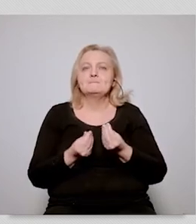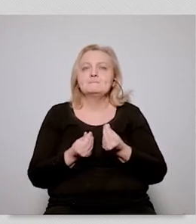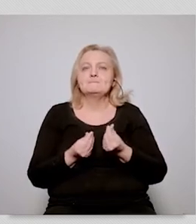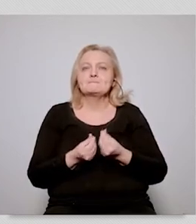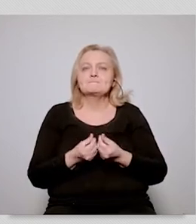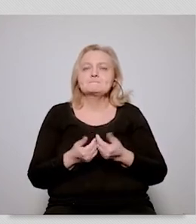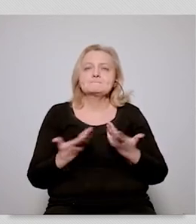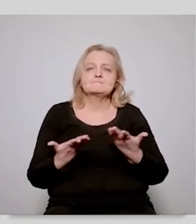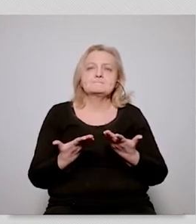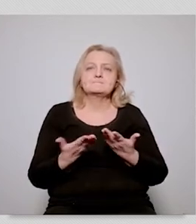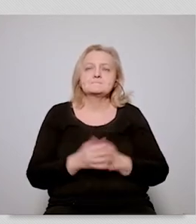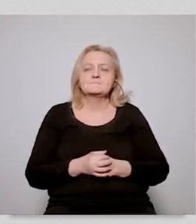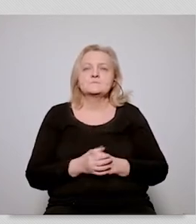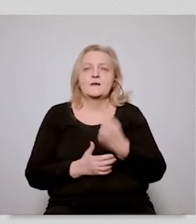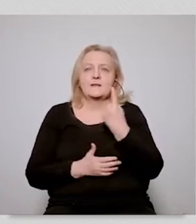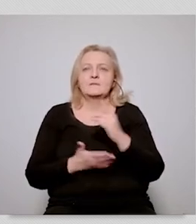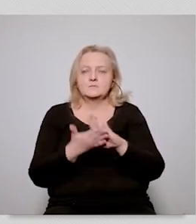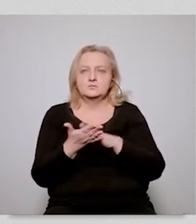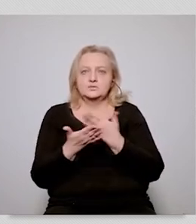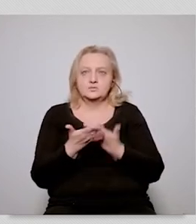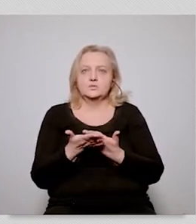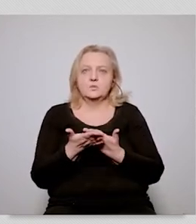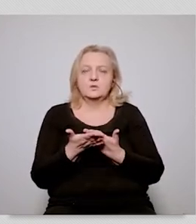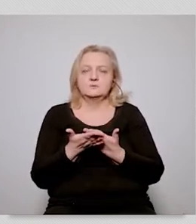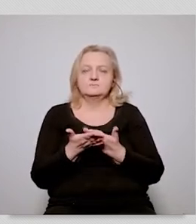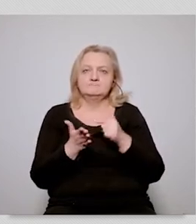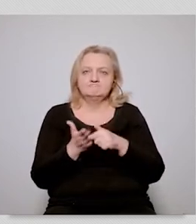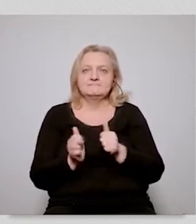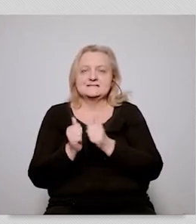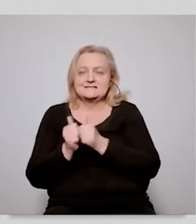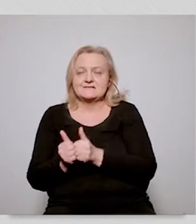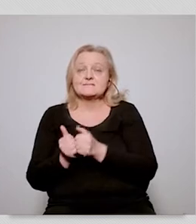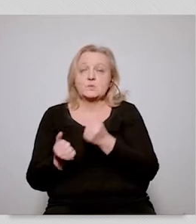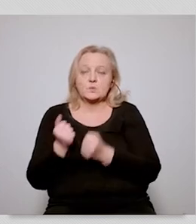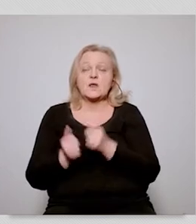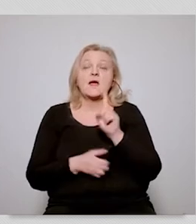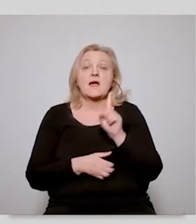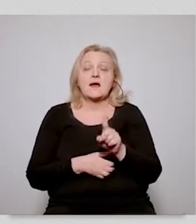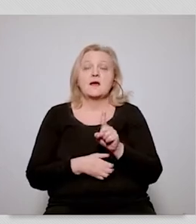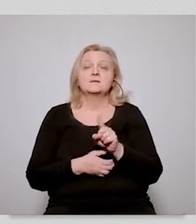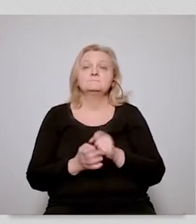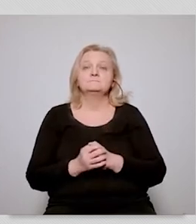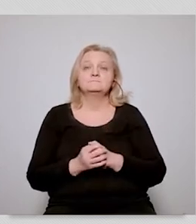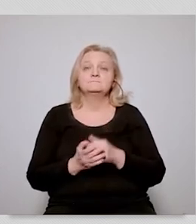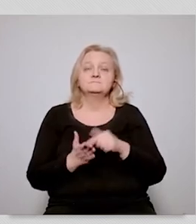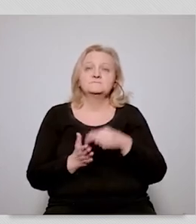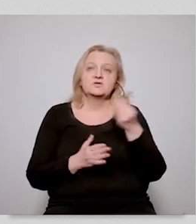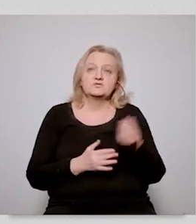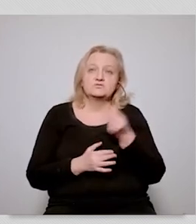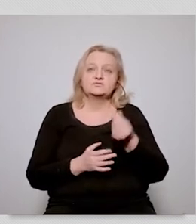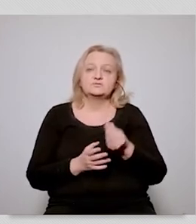so this shows what a challenge this is